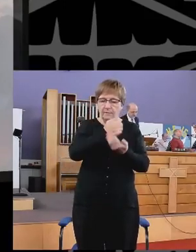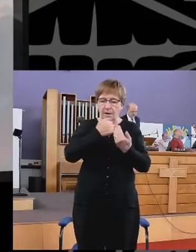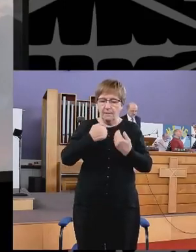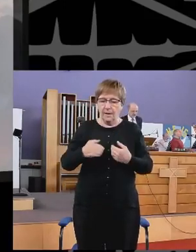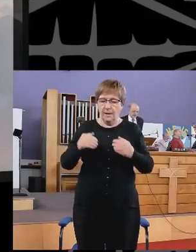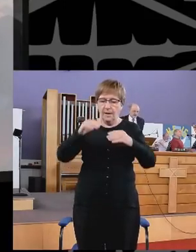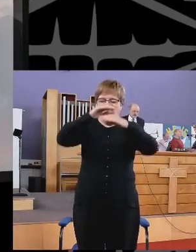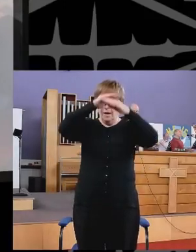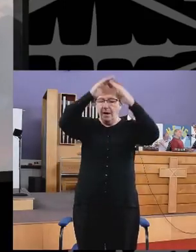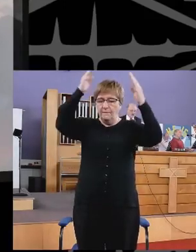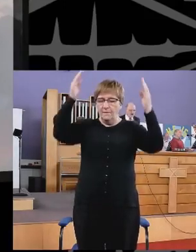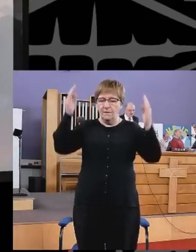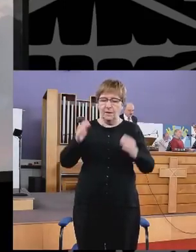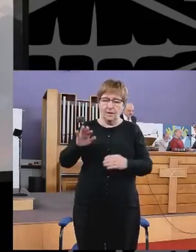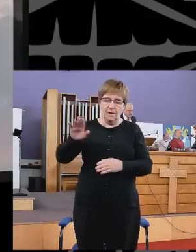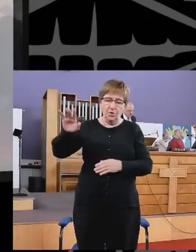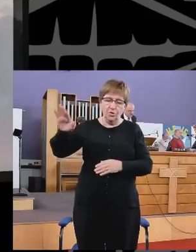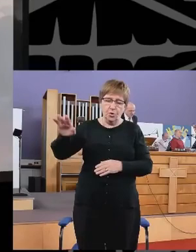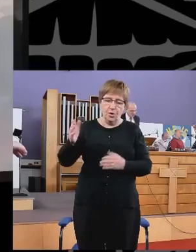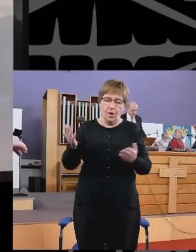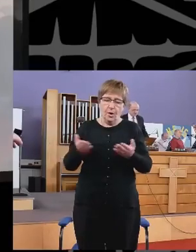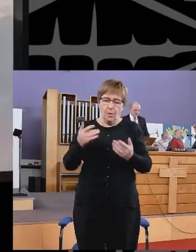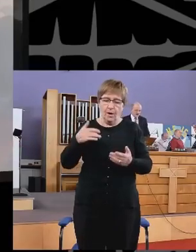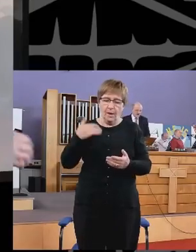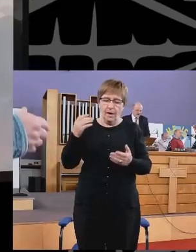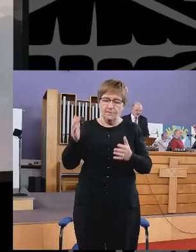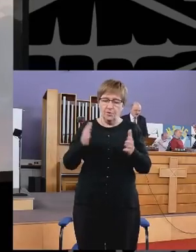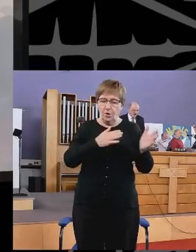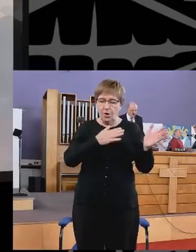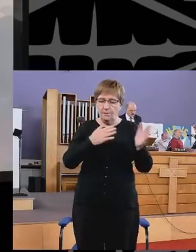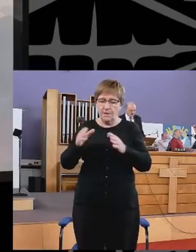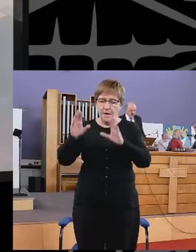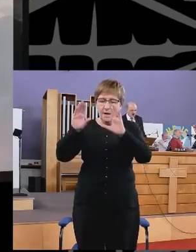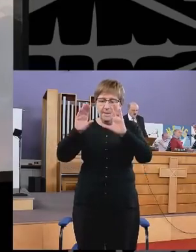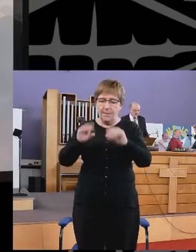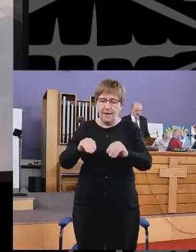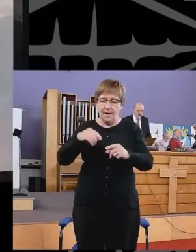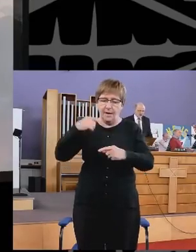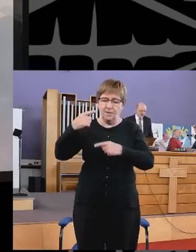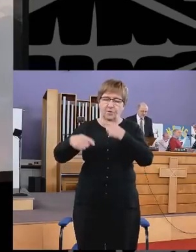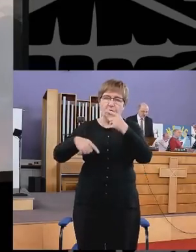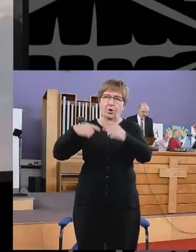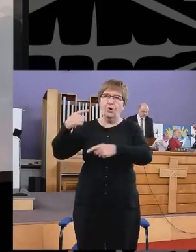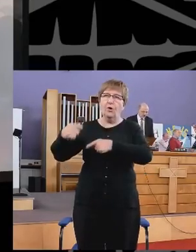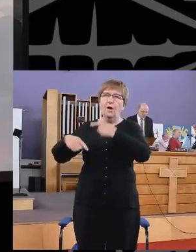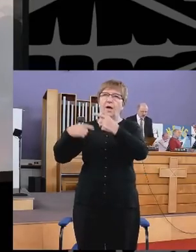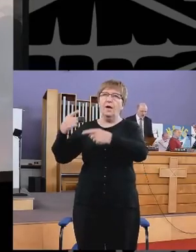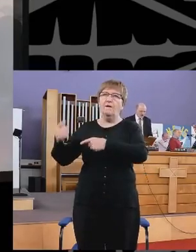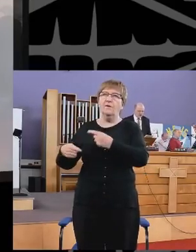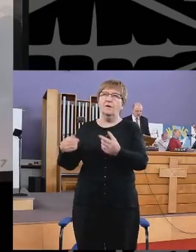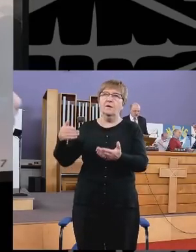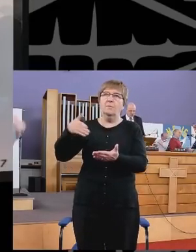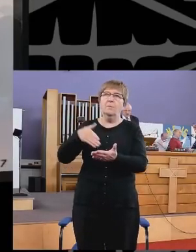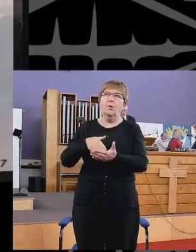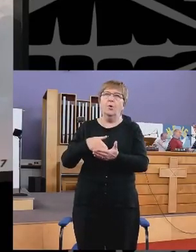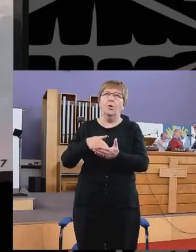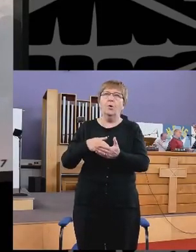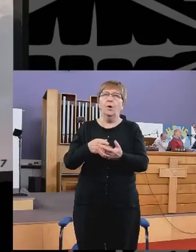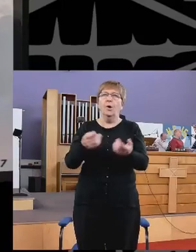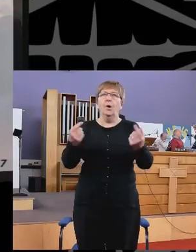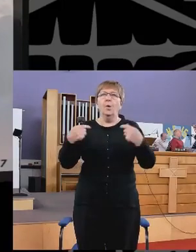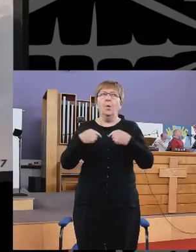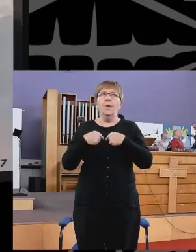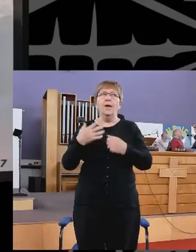By the heavenly Shore When the storms Are past Forever Gorn